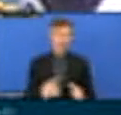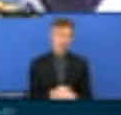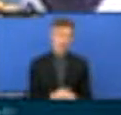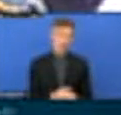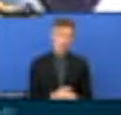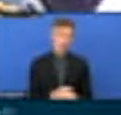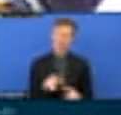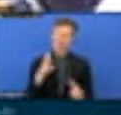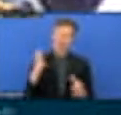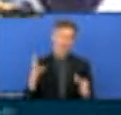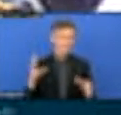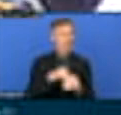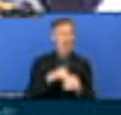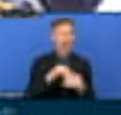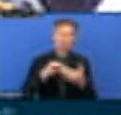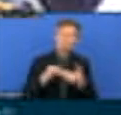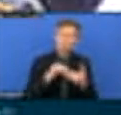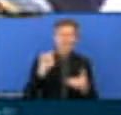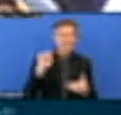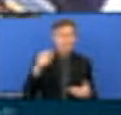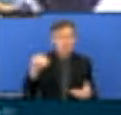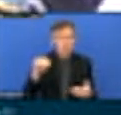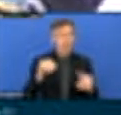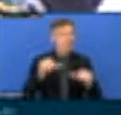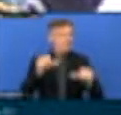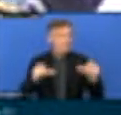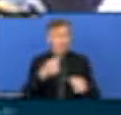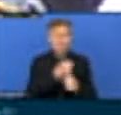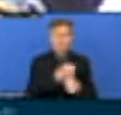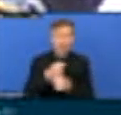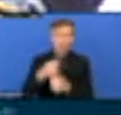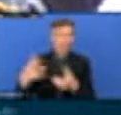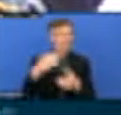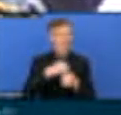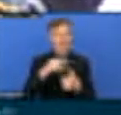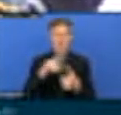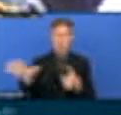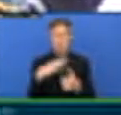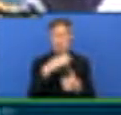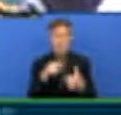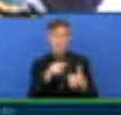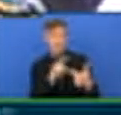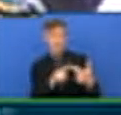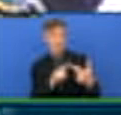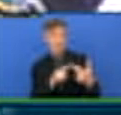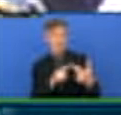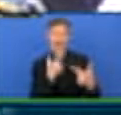participation is very critical to these processes. My second one will be capacity building. We have to